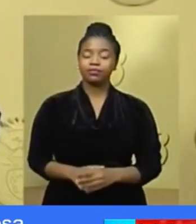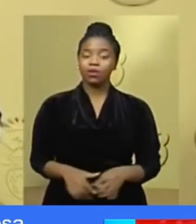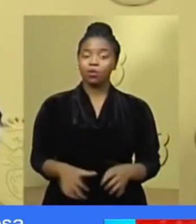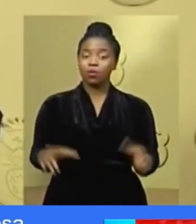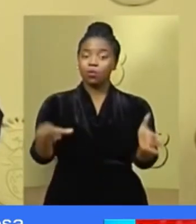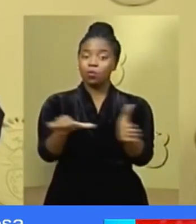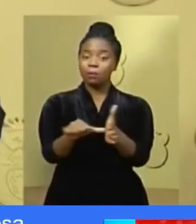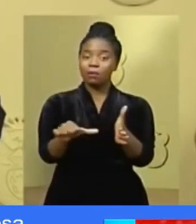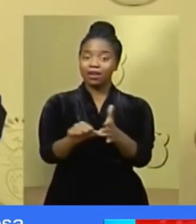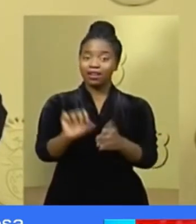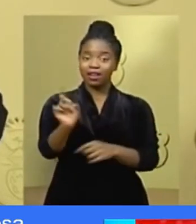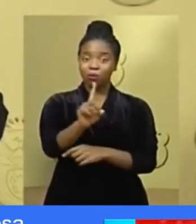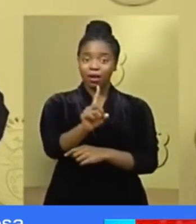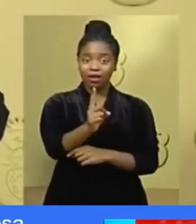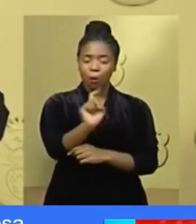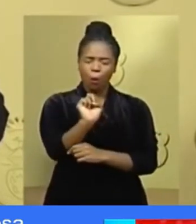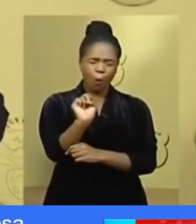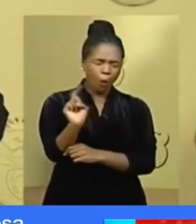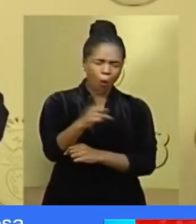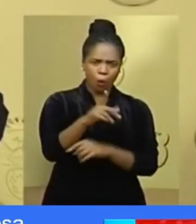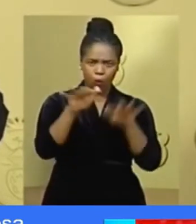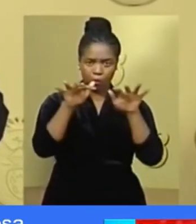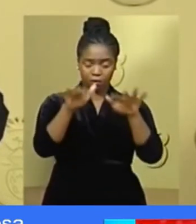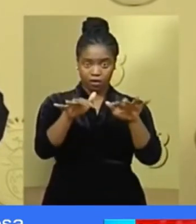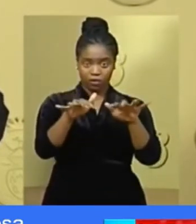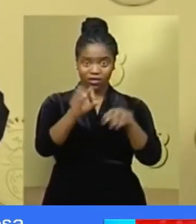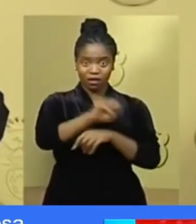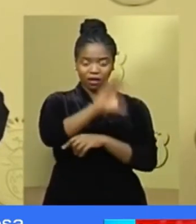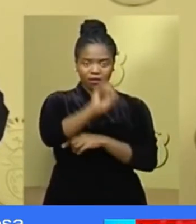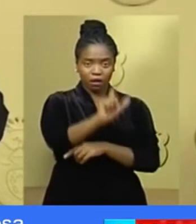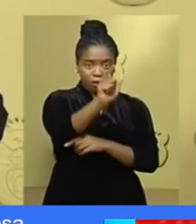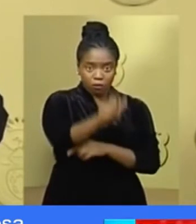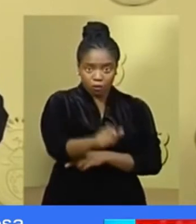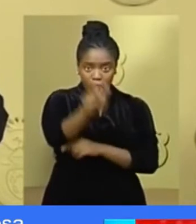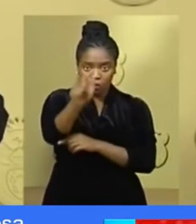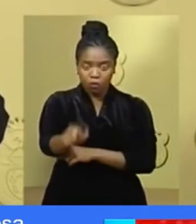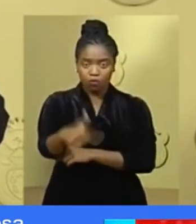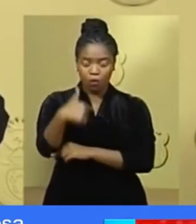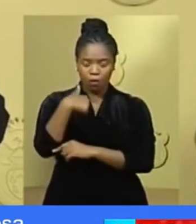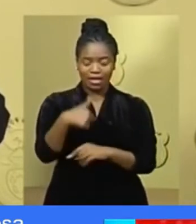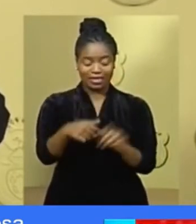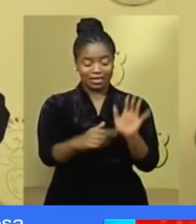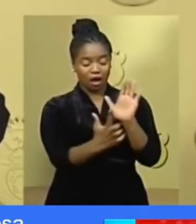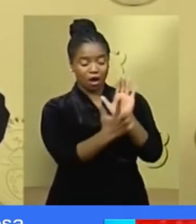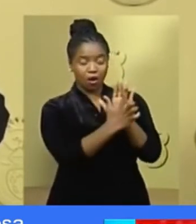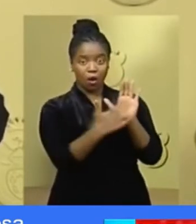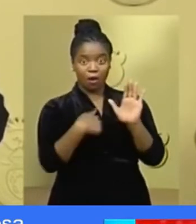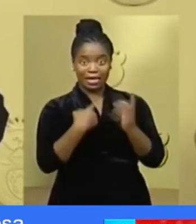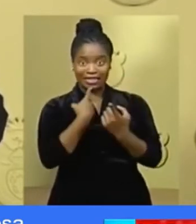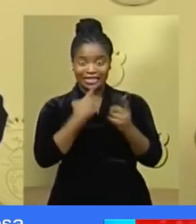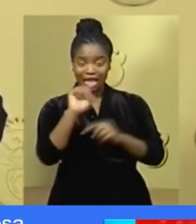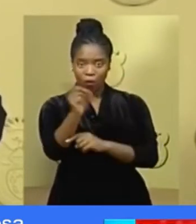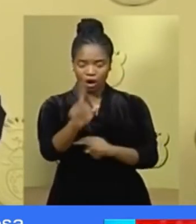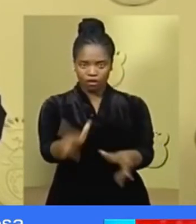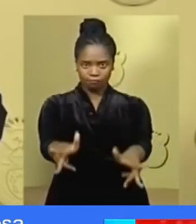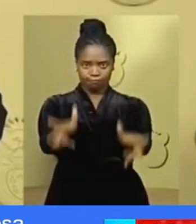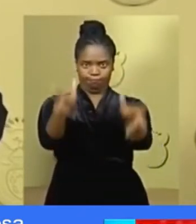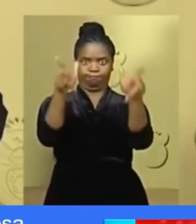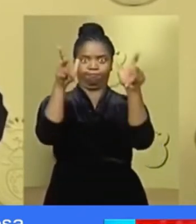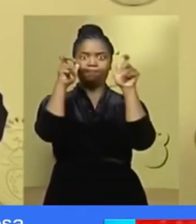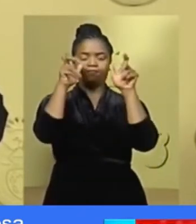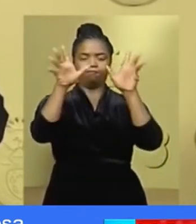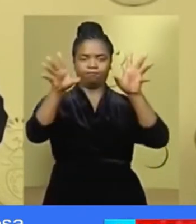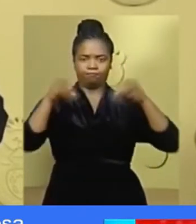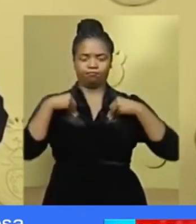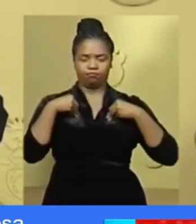is essential that every person in South Africa should adhere strictly and without exception